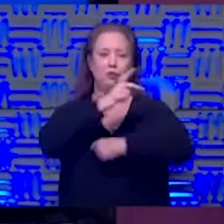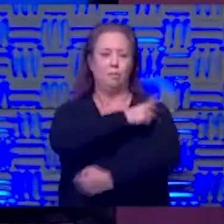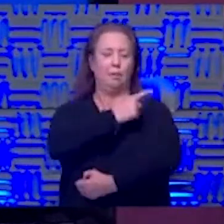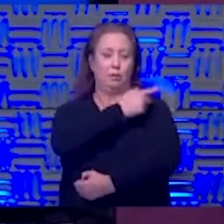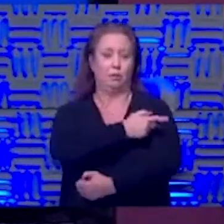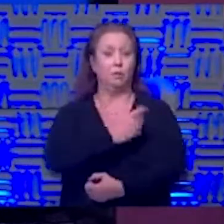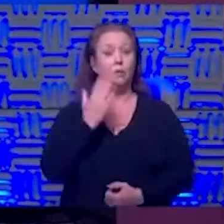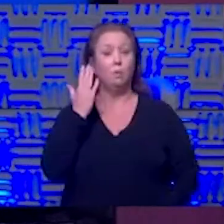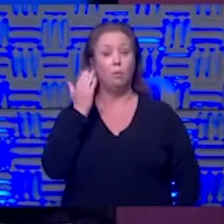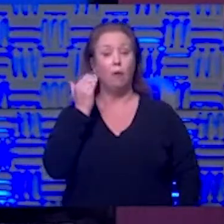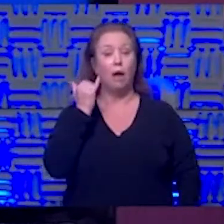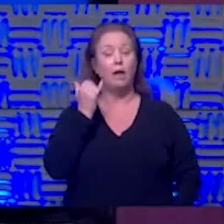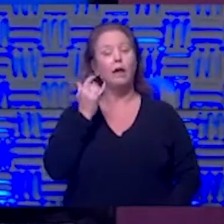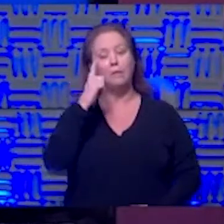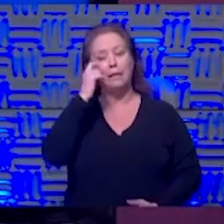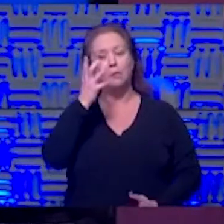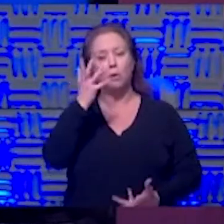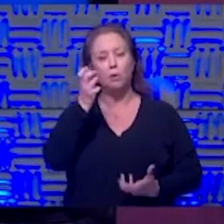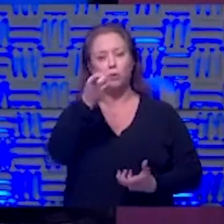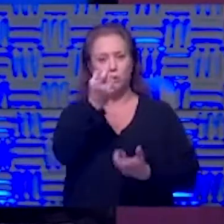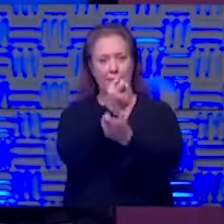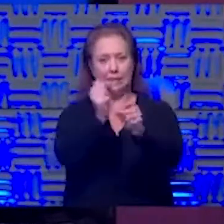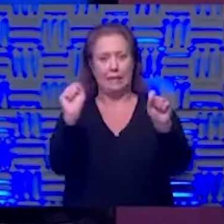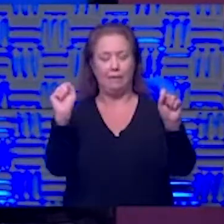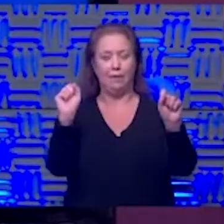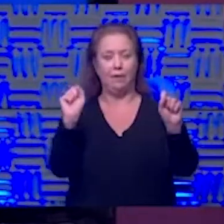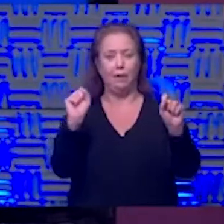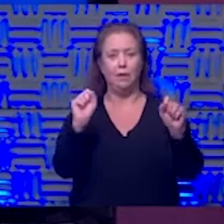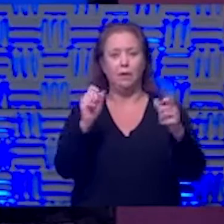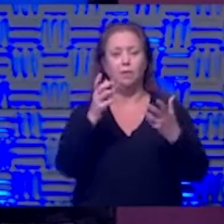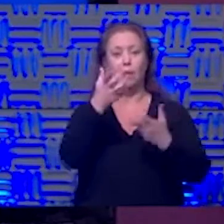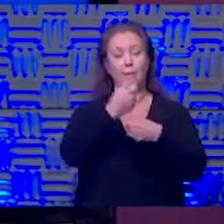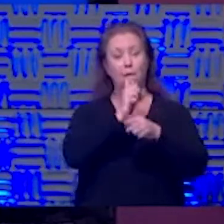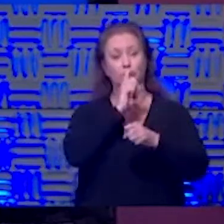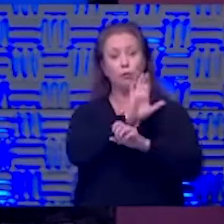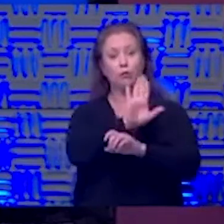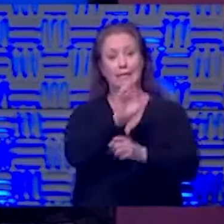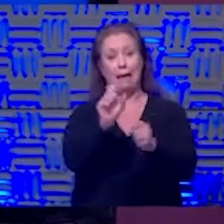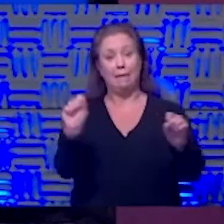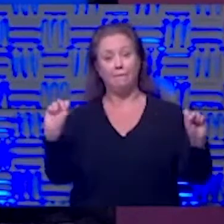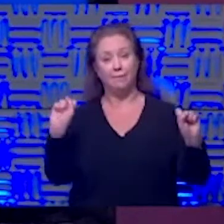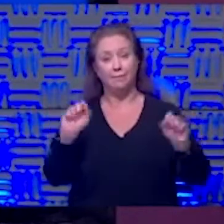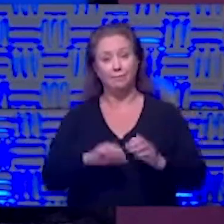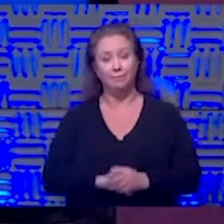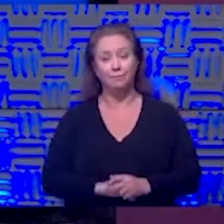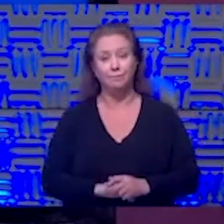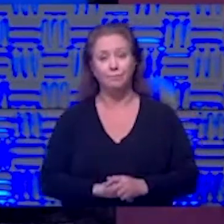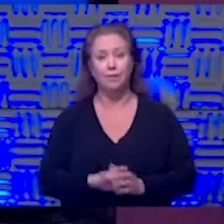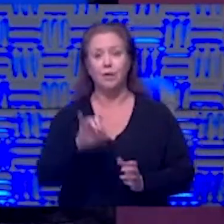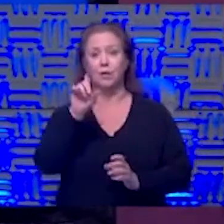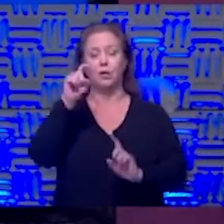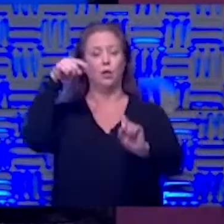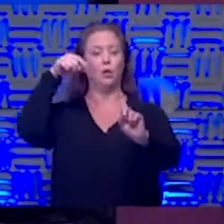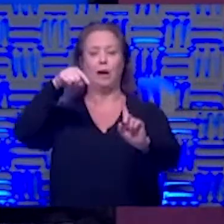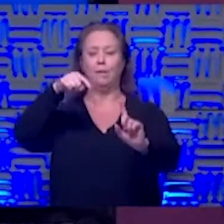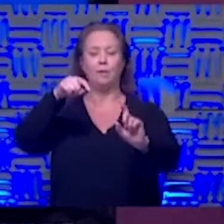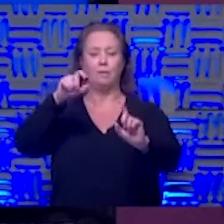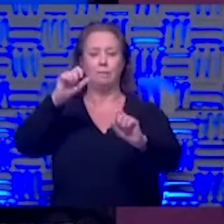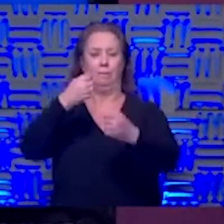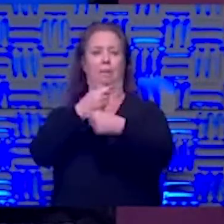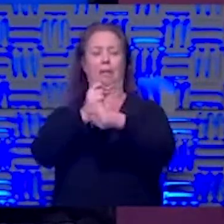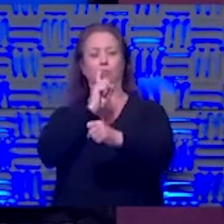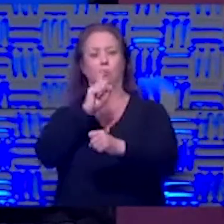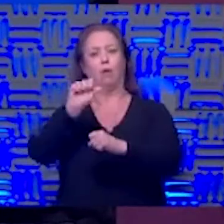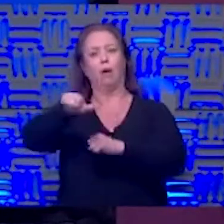because we want to keep you safe we want to keep you safe that's what you need to do for everybody else